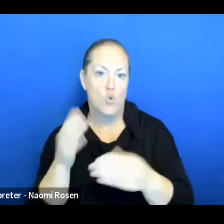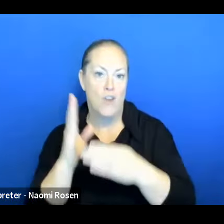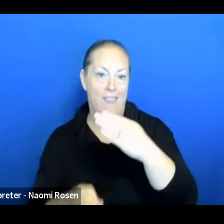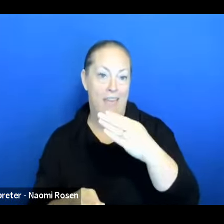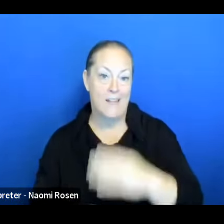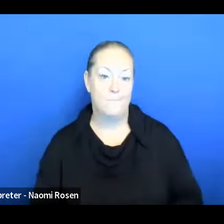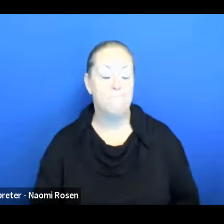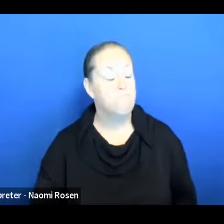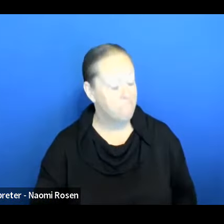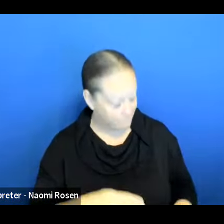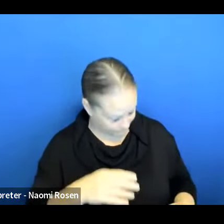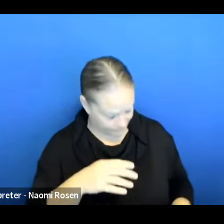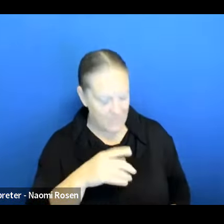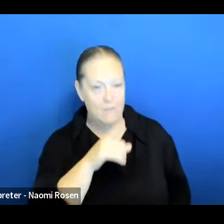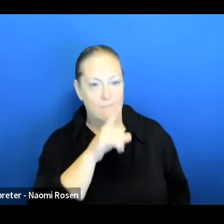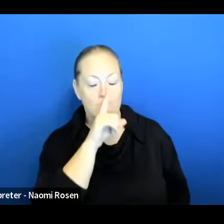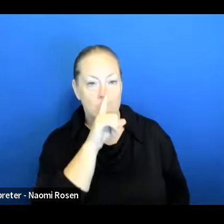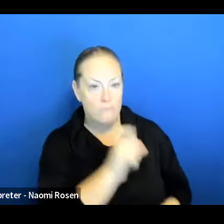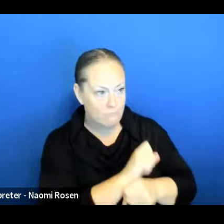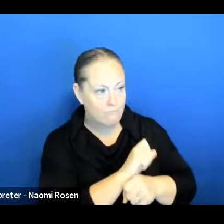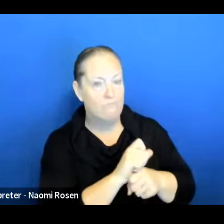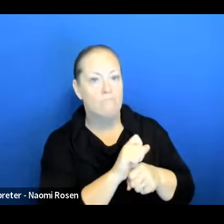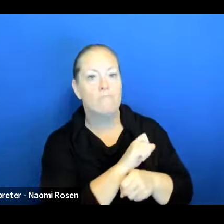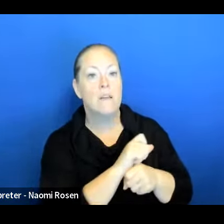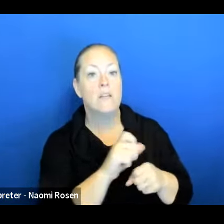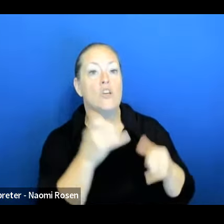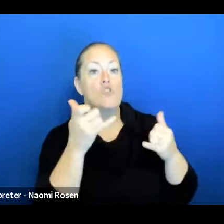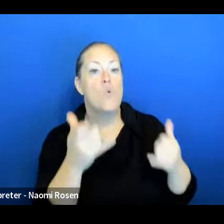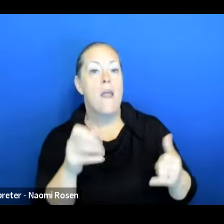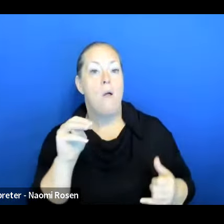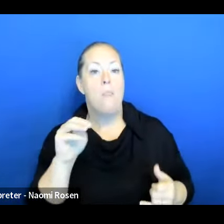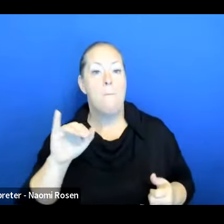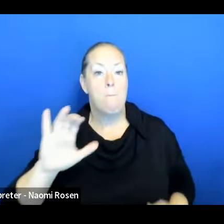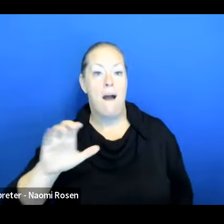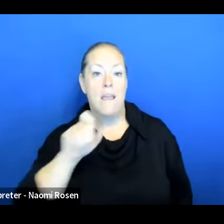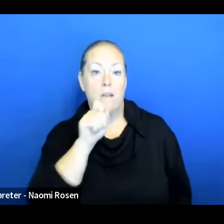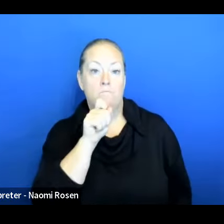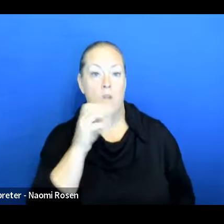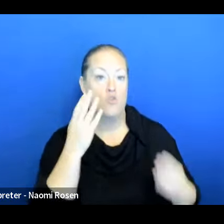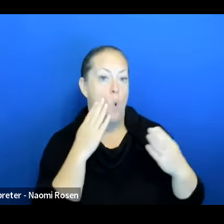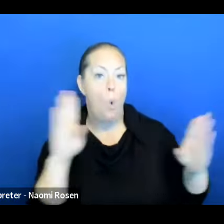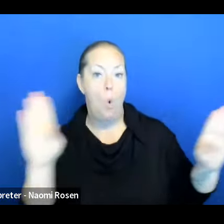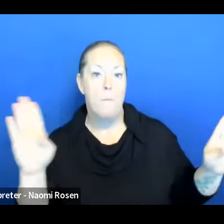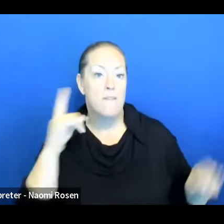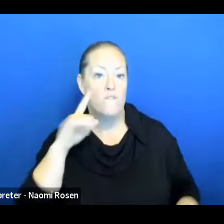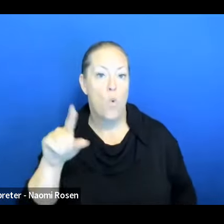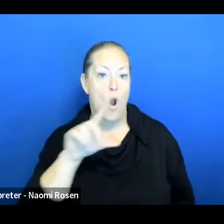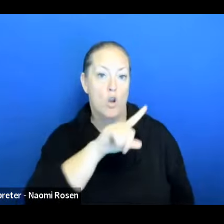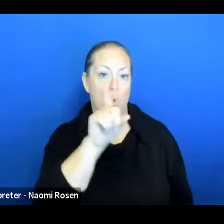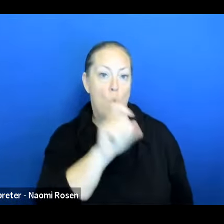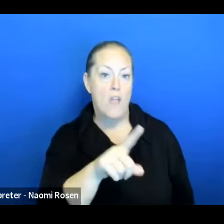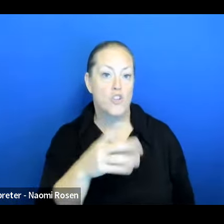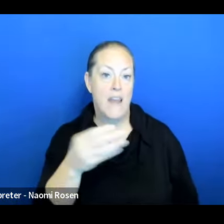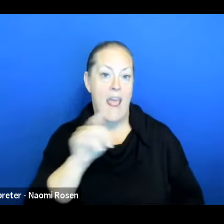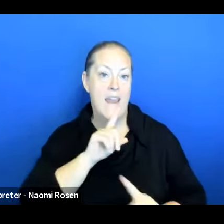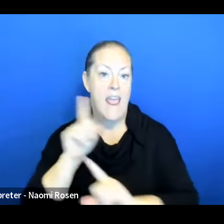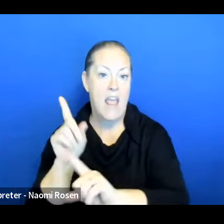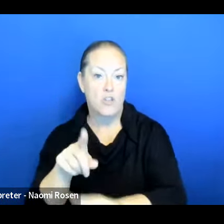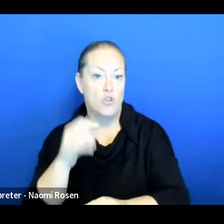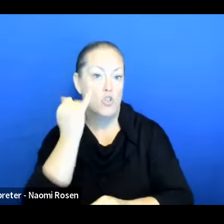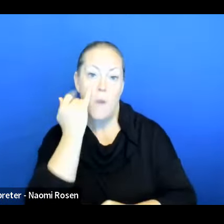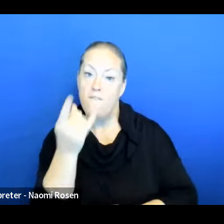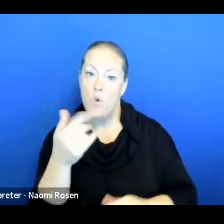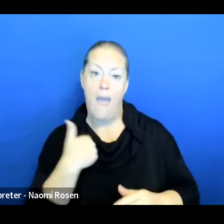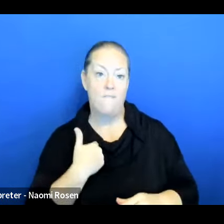Absolutely, absolutely. And so the mic is now open for a question and answer. So if you have a question, please, you know, join us at the mic or